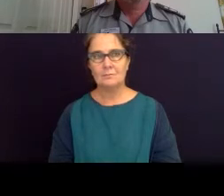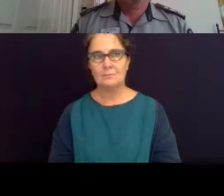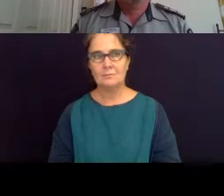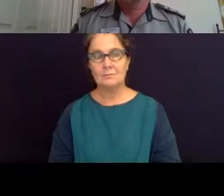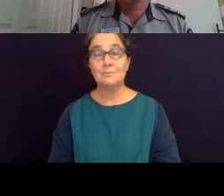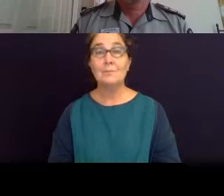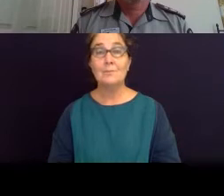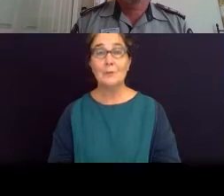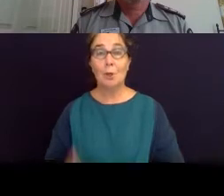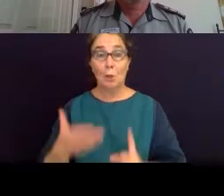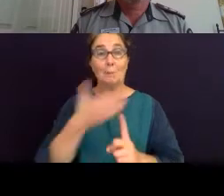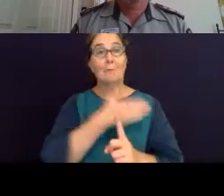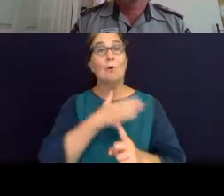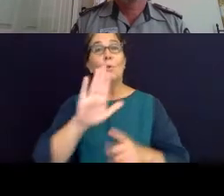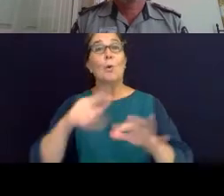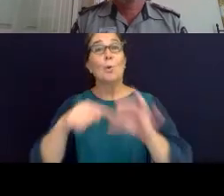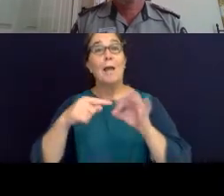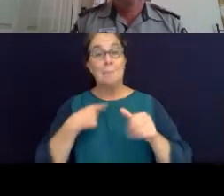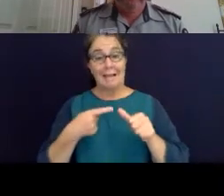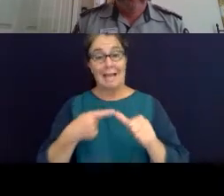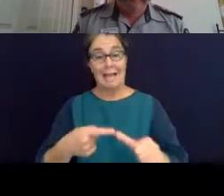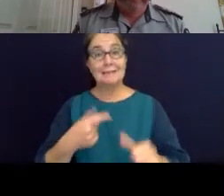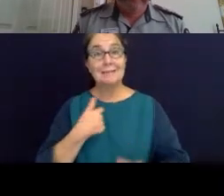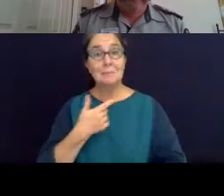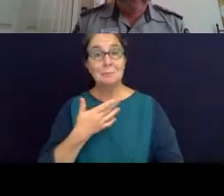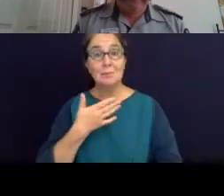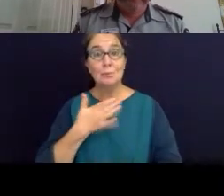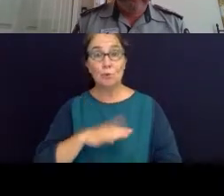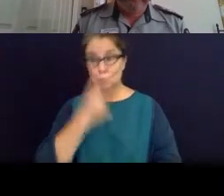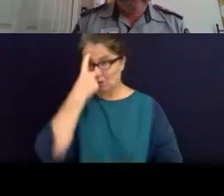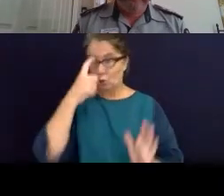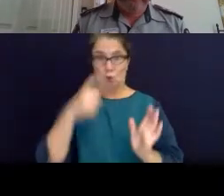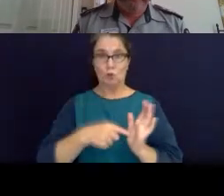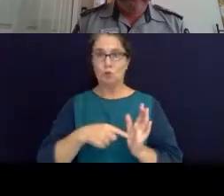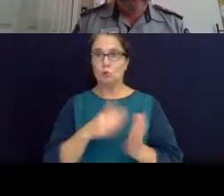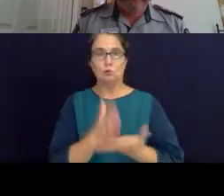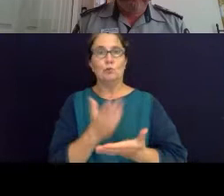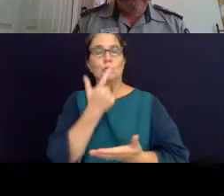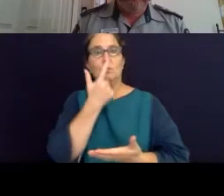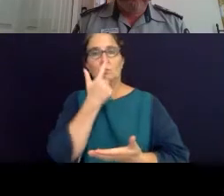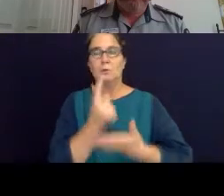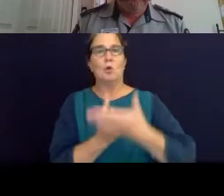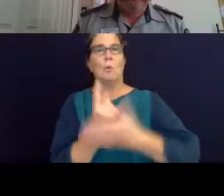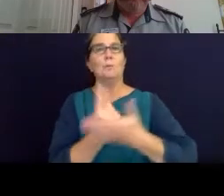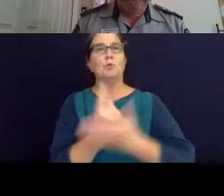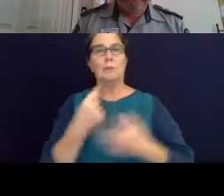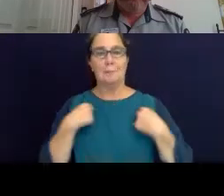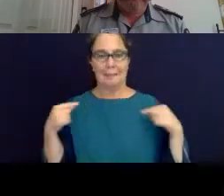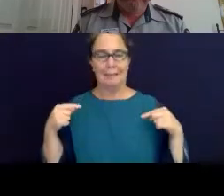So before I answer your question, I just want to acknowledge the opportunity to come here and also the words of kaumātua,